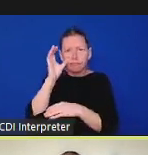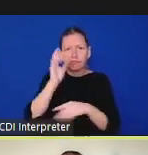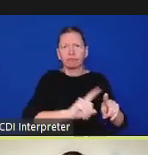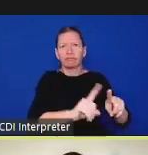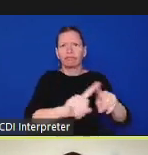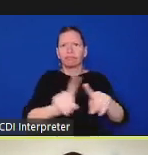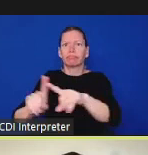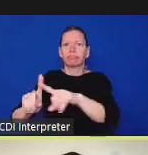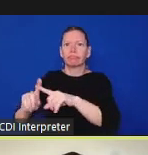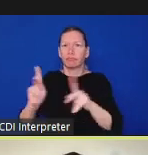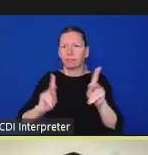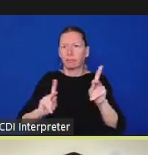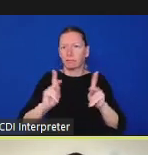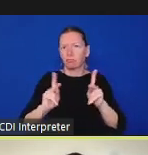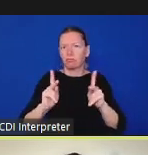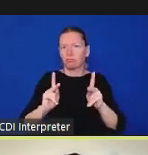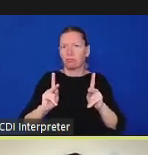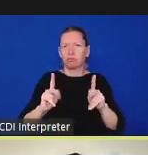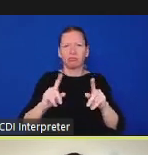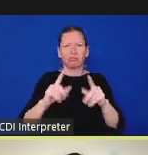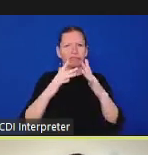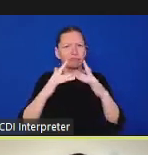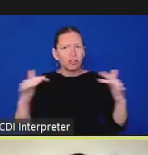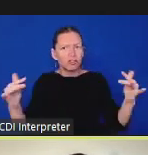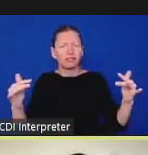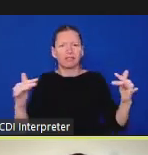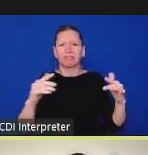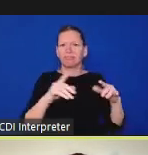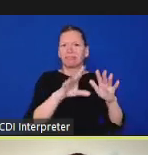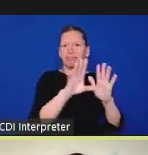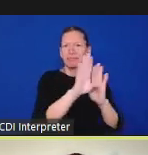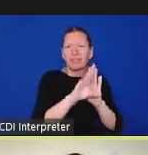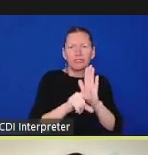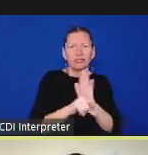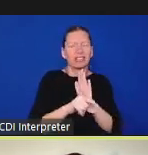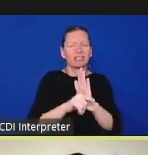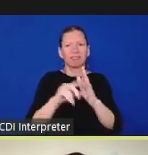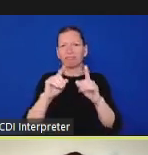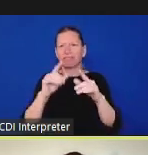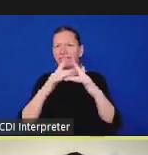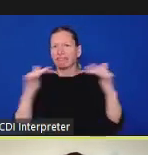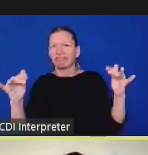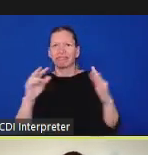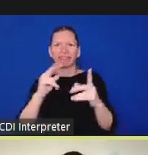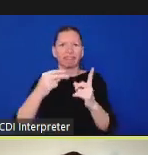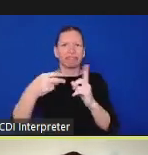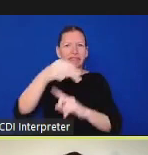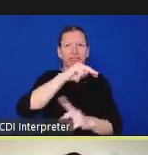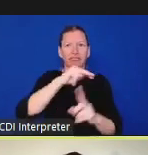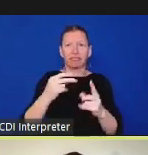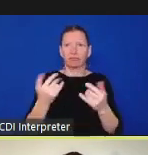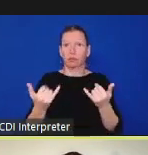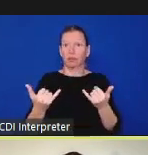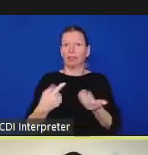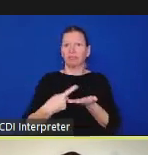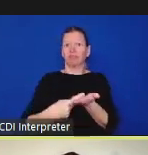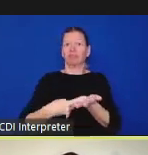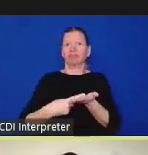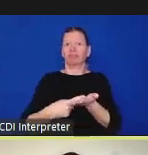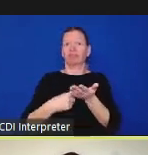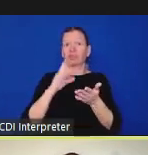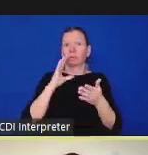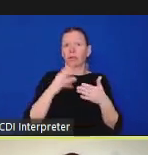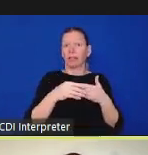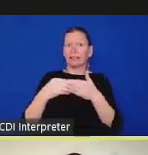it's a long way of saying that this is not the be all and end all so there will not be at the end of this a determination of what happens next